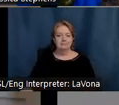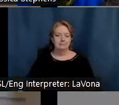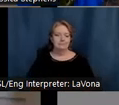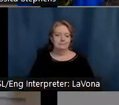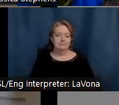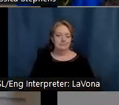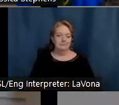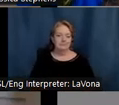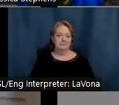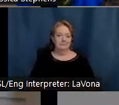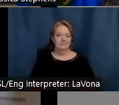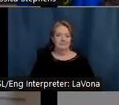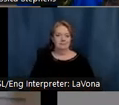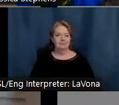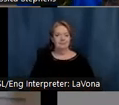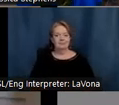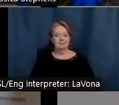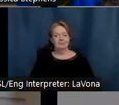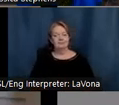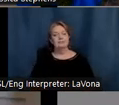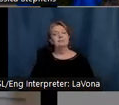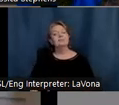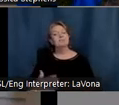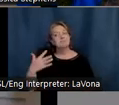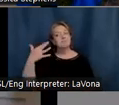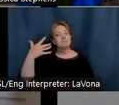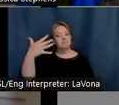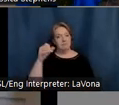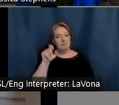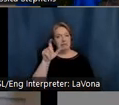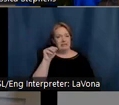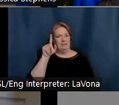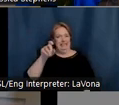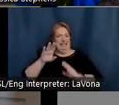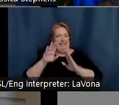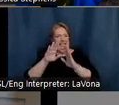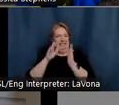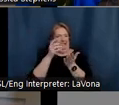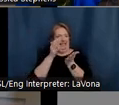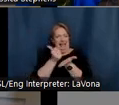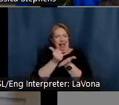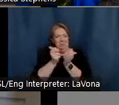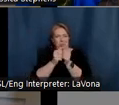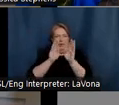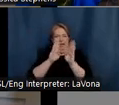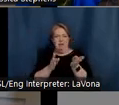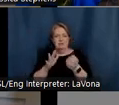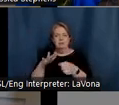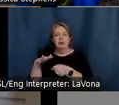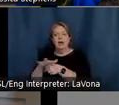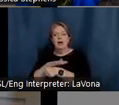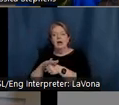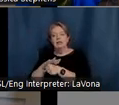Eventually, Selma would need help with the house indoors. Although local painters were worried about their daughters